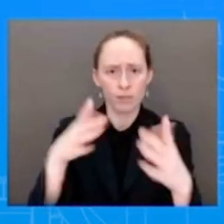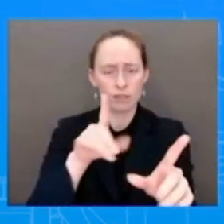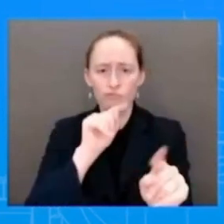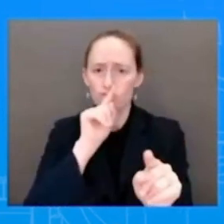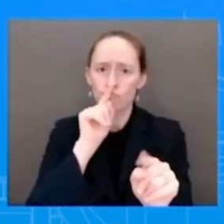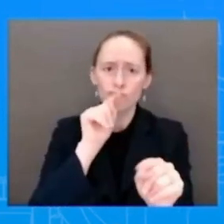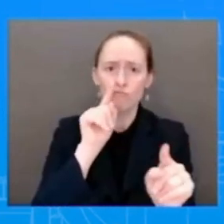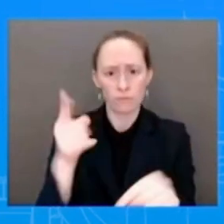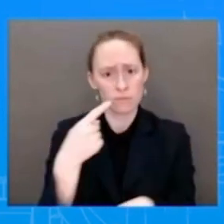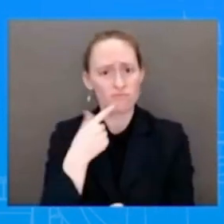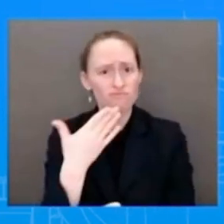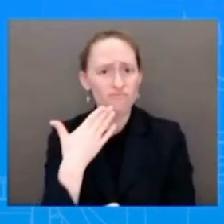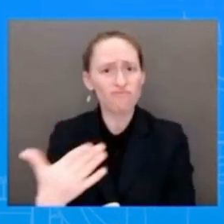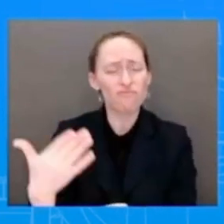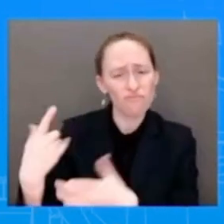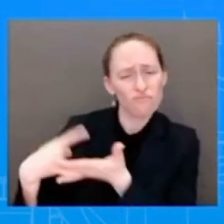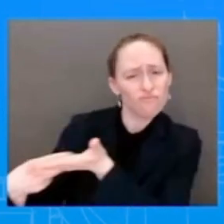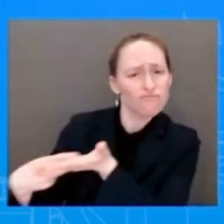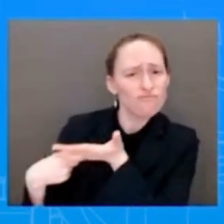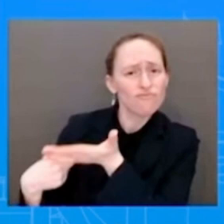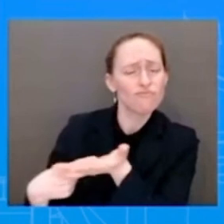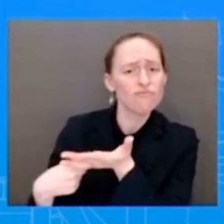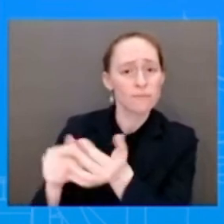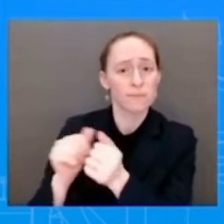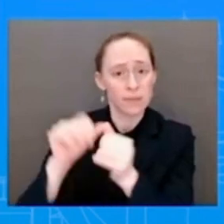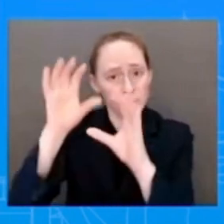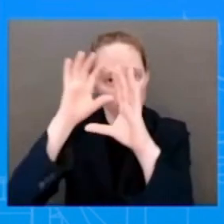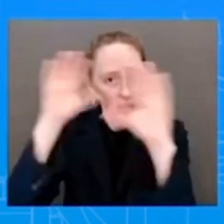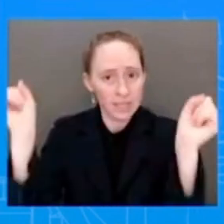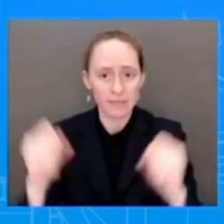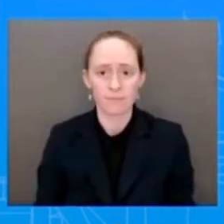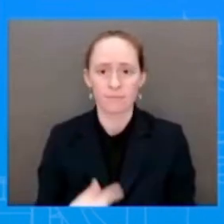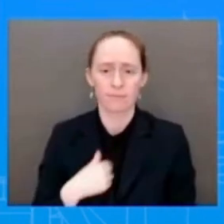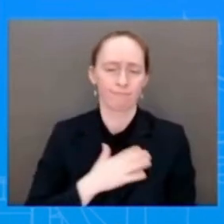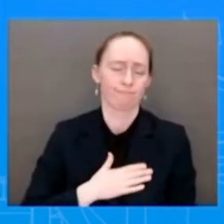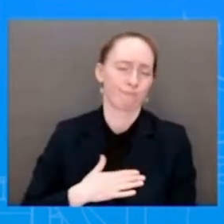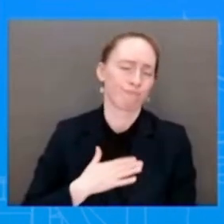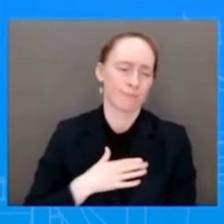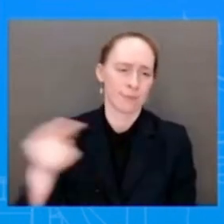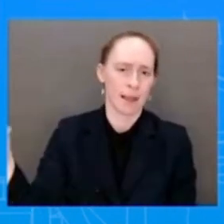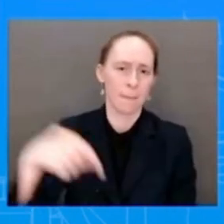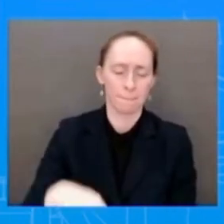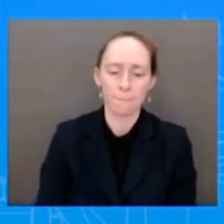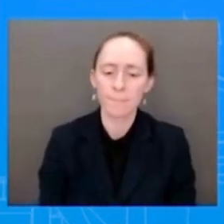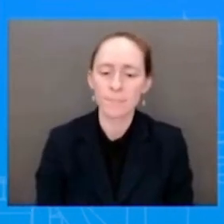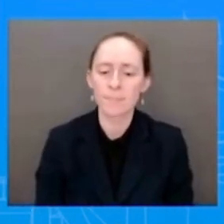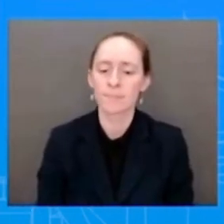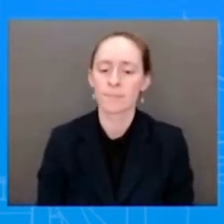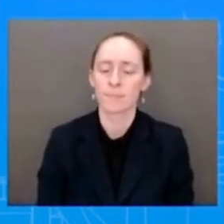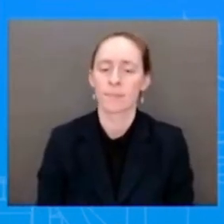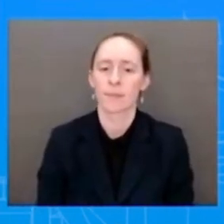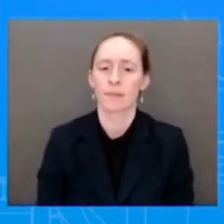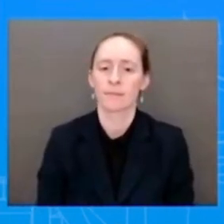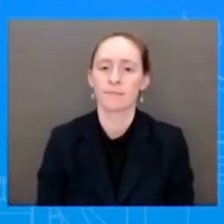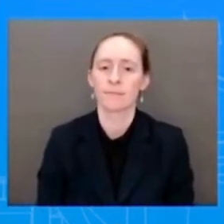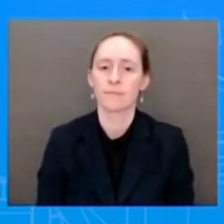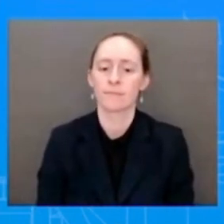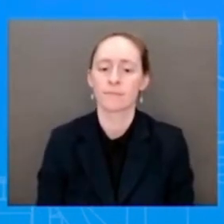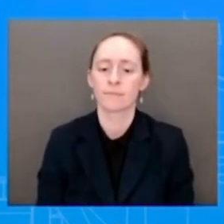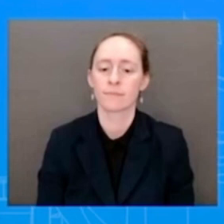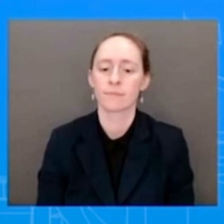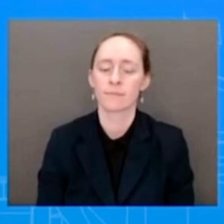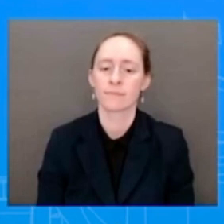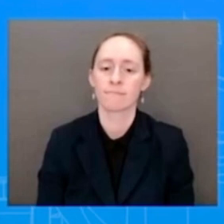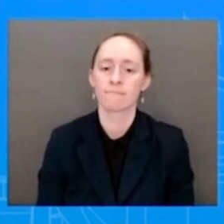a very good discussion and we appreciated his time. Katamara. On that same topic, there was a fair amount of optimism on